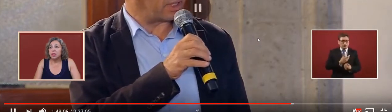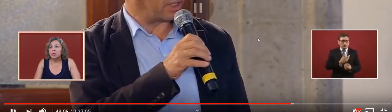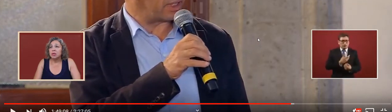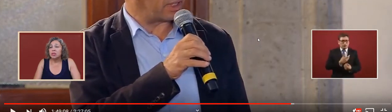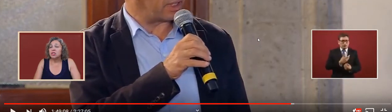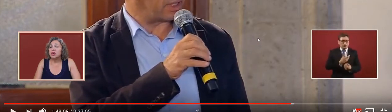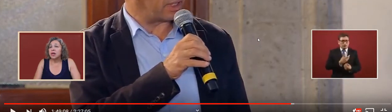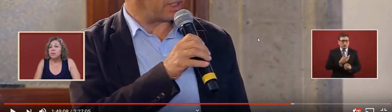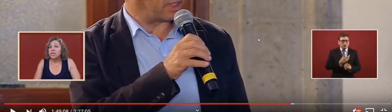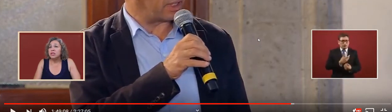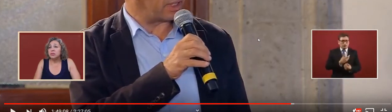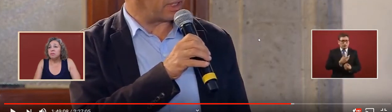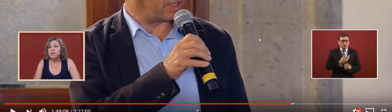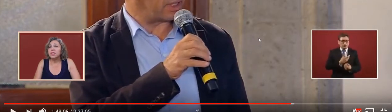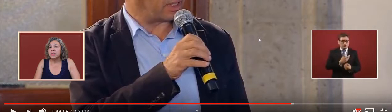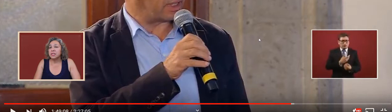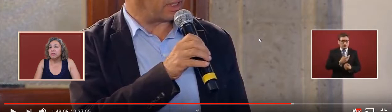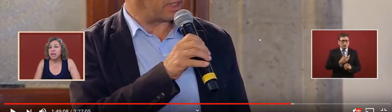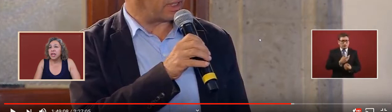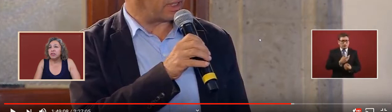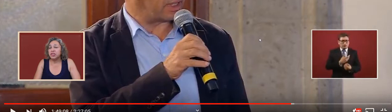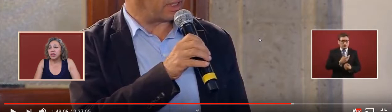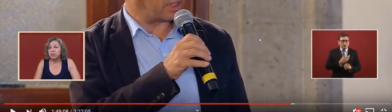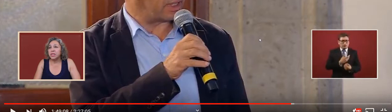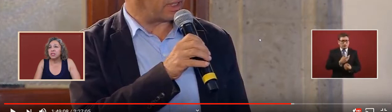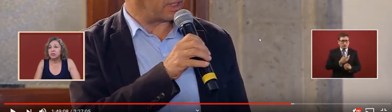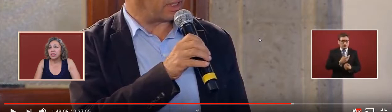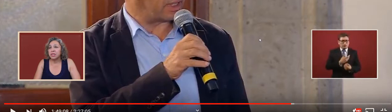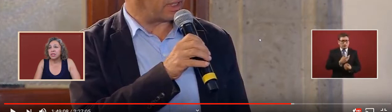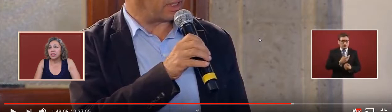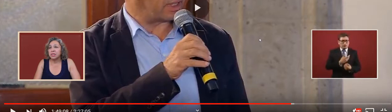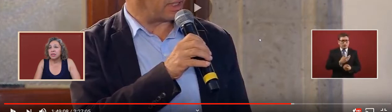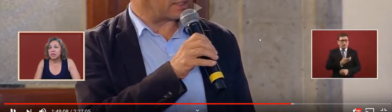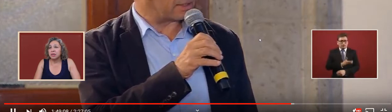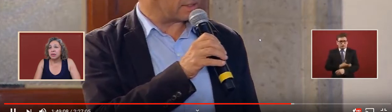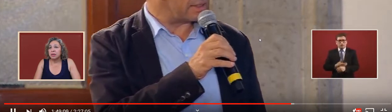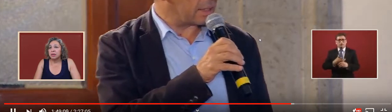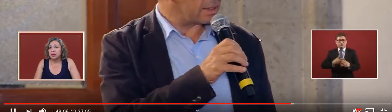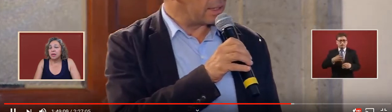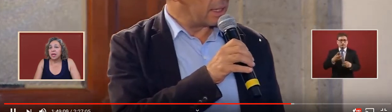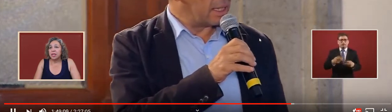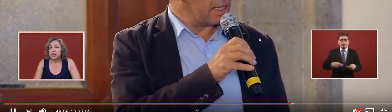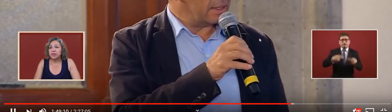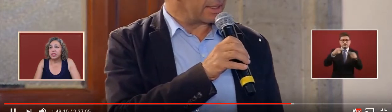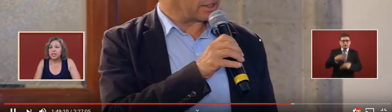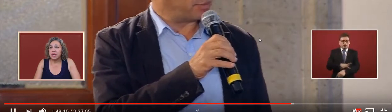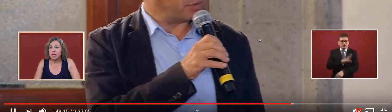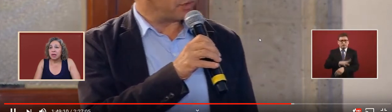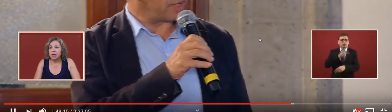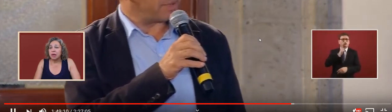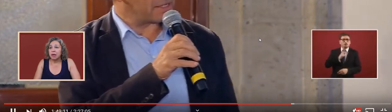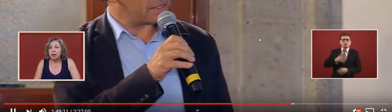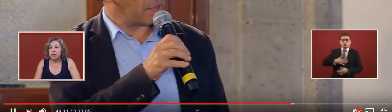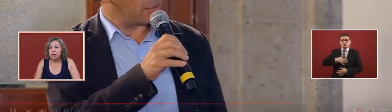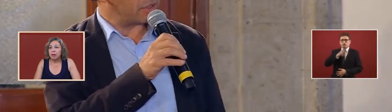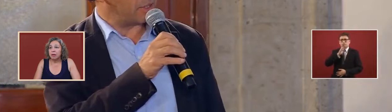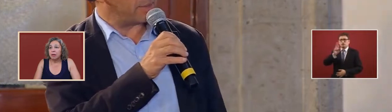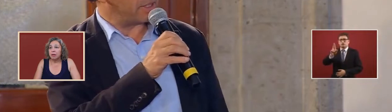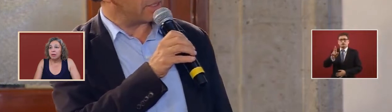to come into the business of energy resources and electricity that